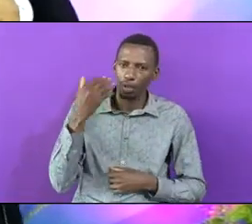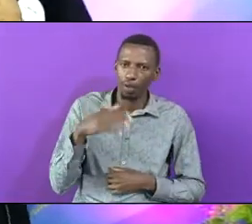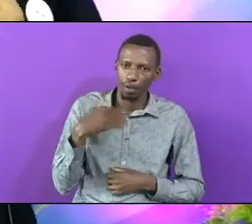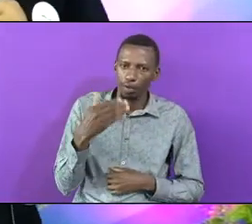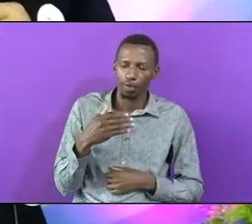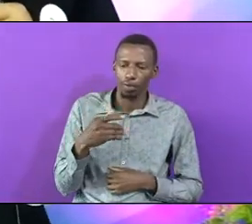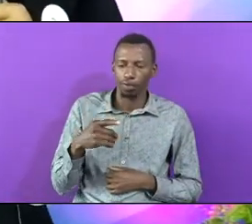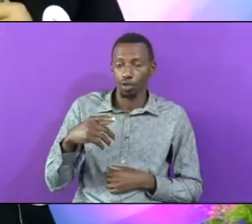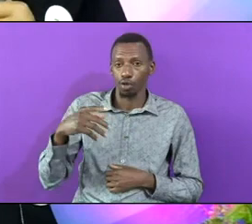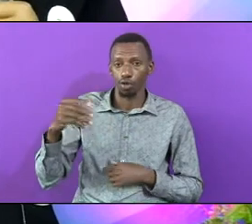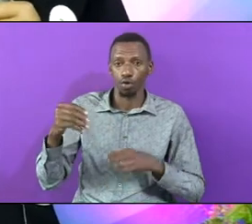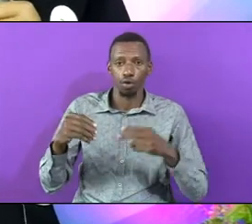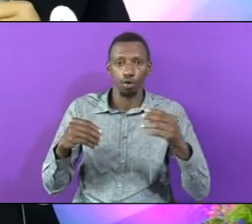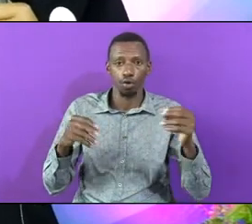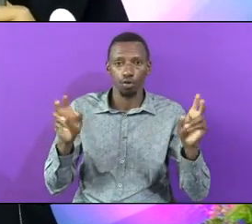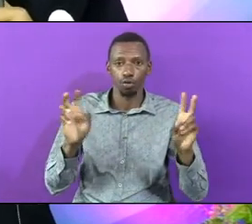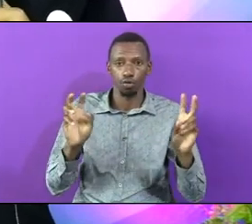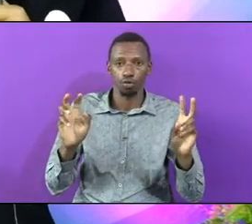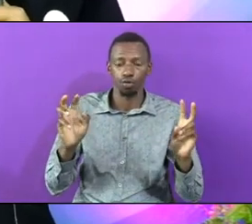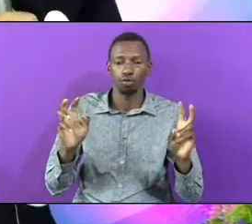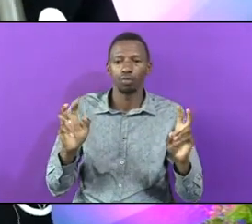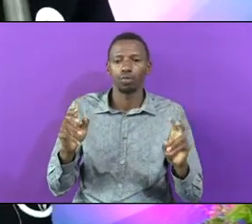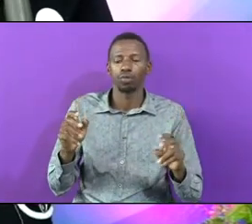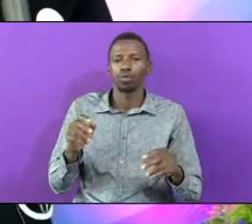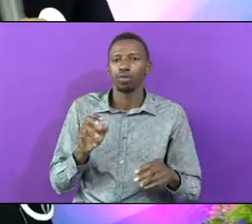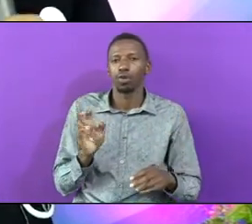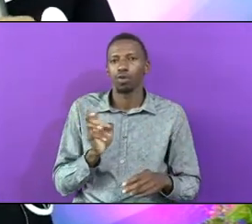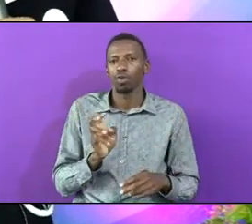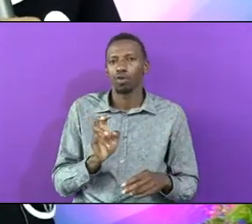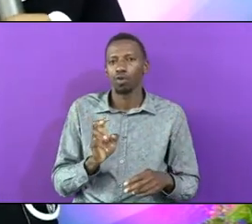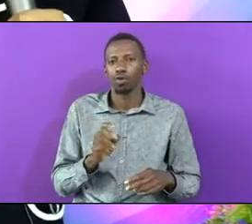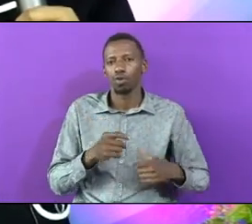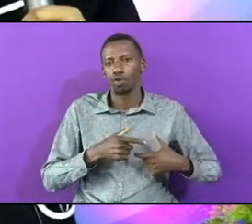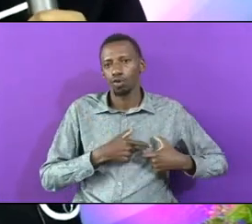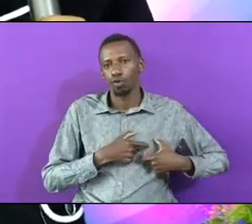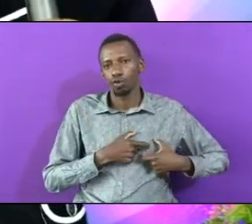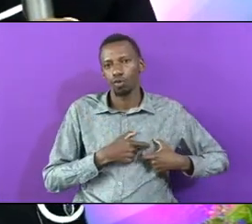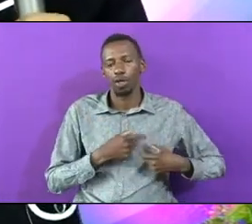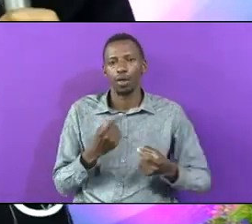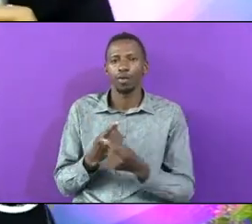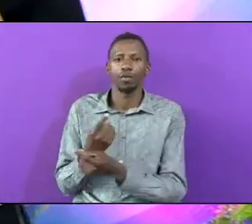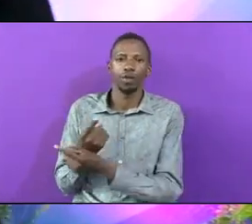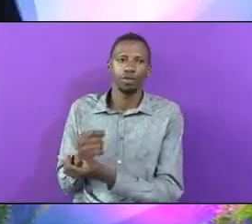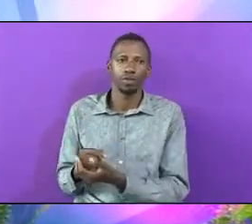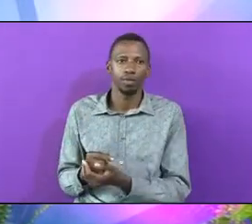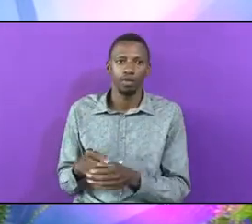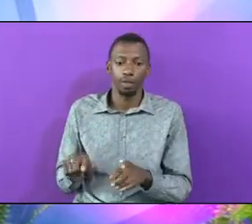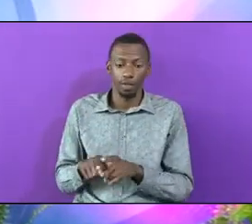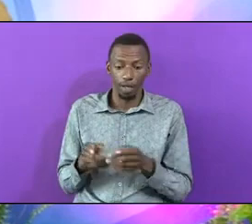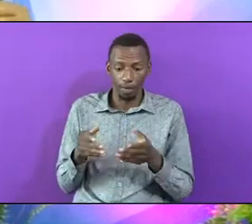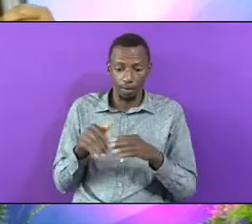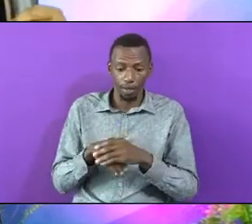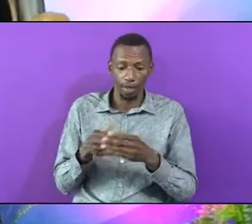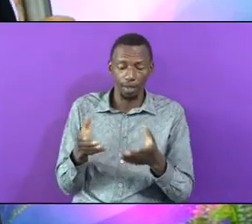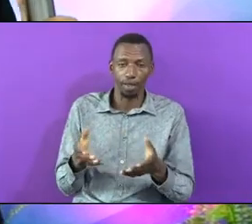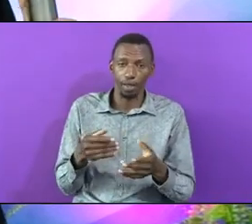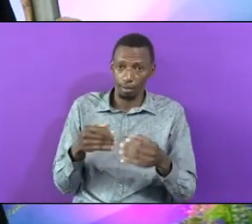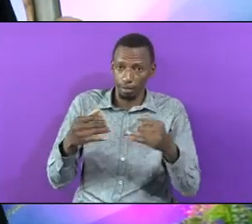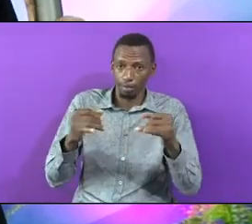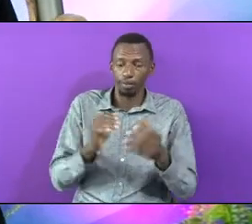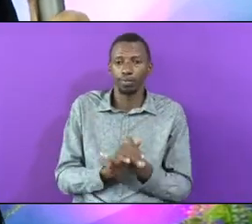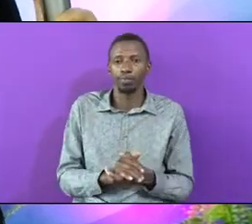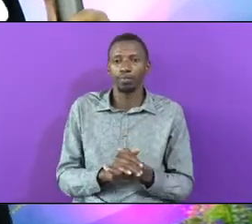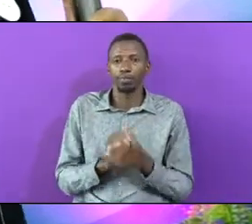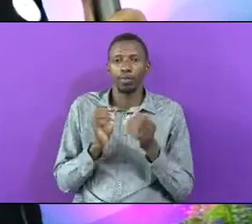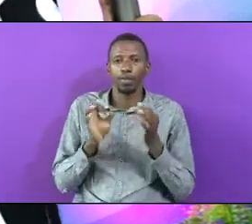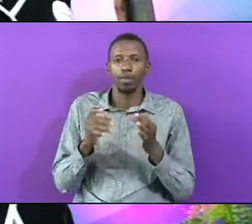Go Out There And Have Relationships Even Inside Here Just Try Because I Believe If You Want To Be Wicked